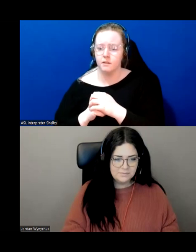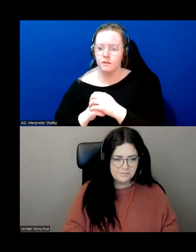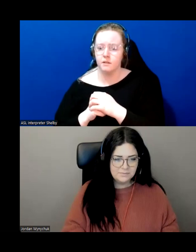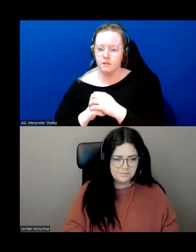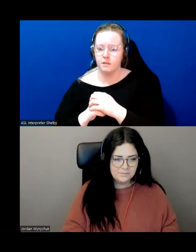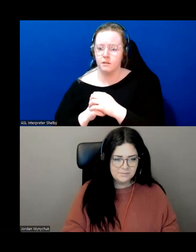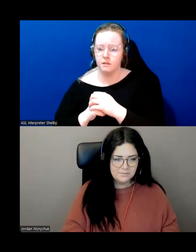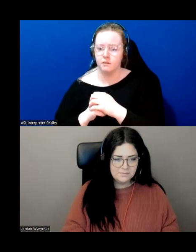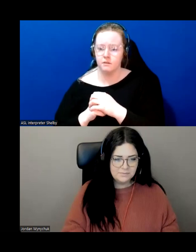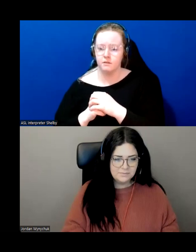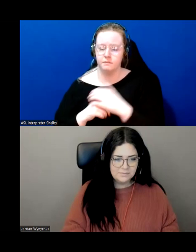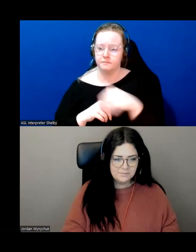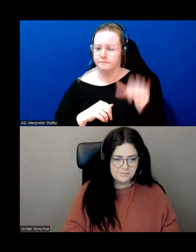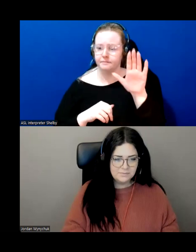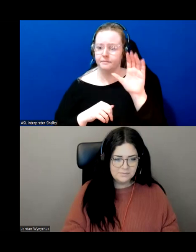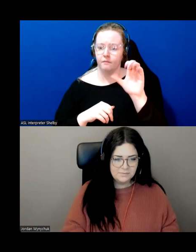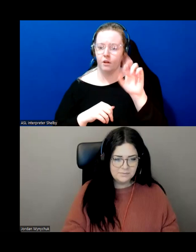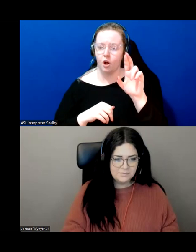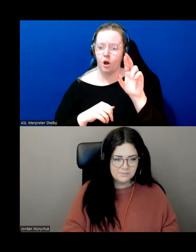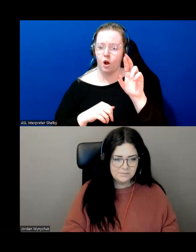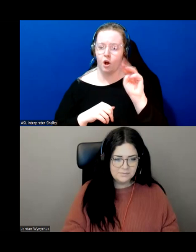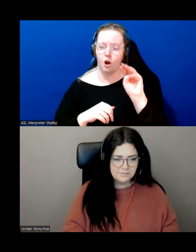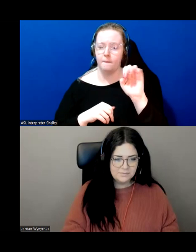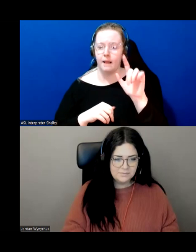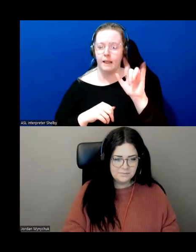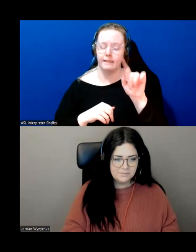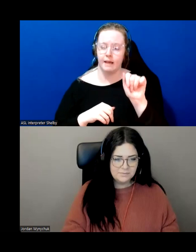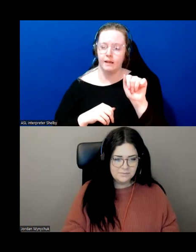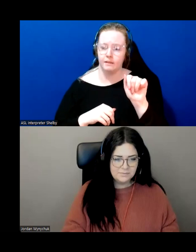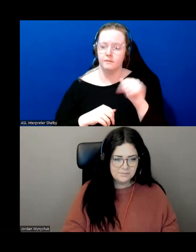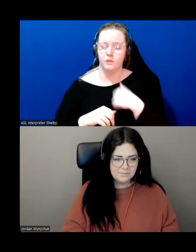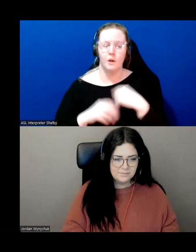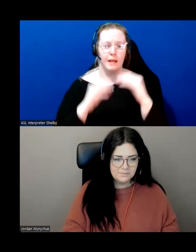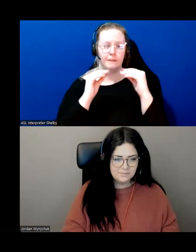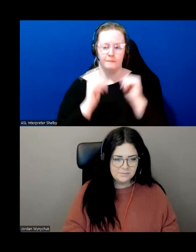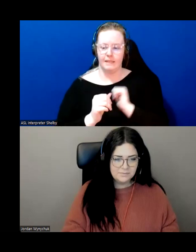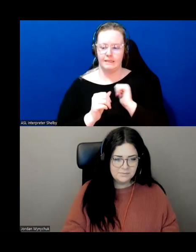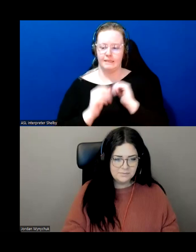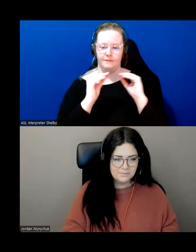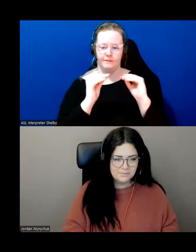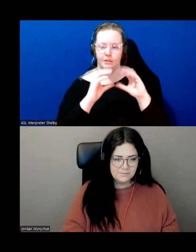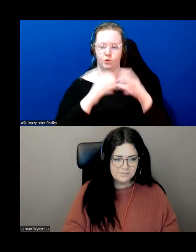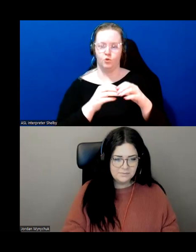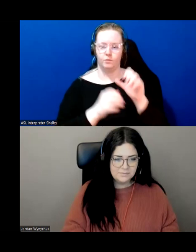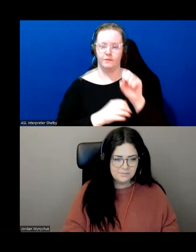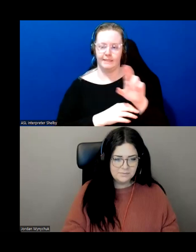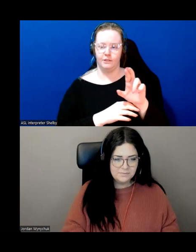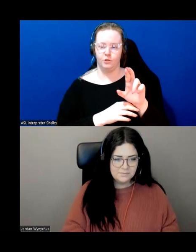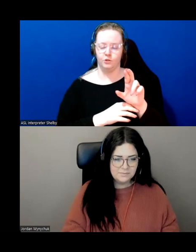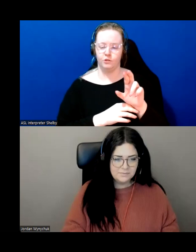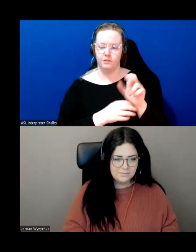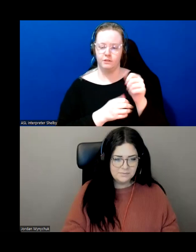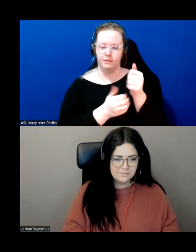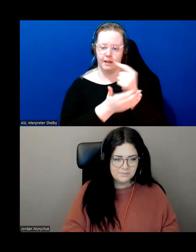i'll make a comment um i teach a lot of seniors um every week but four